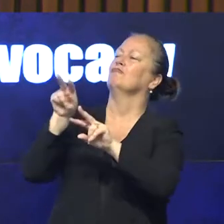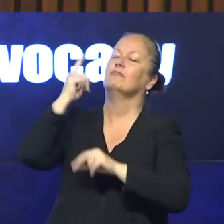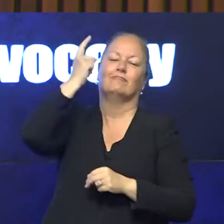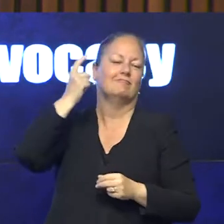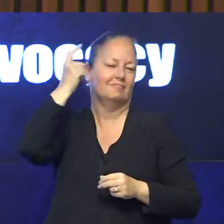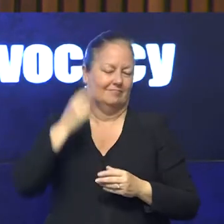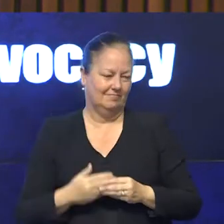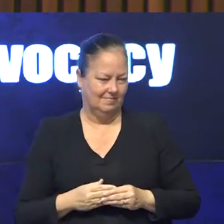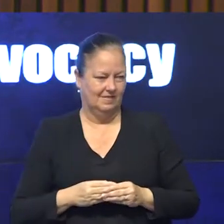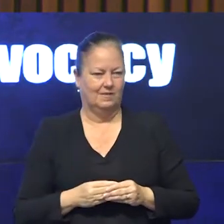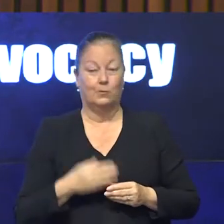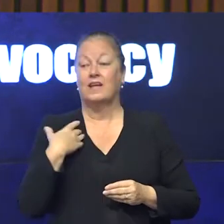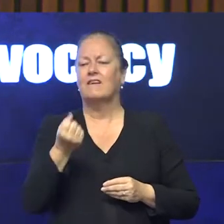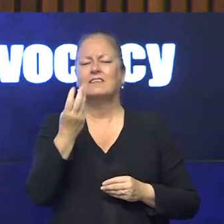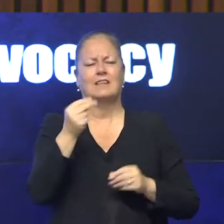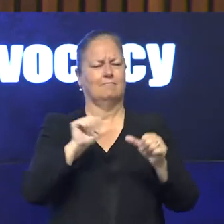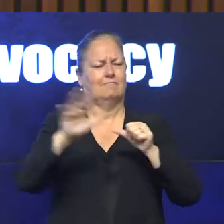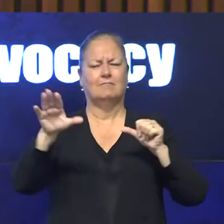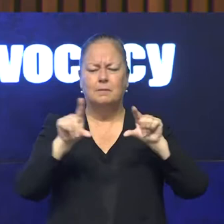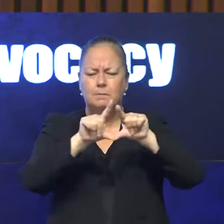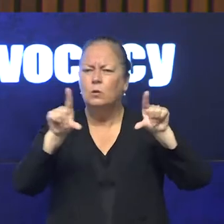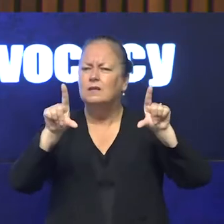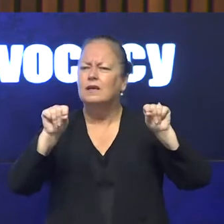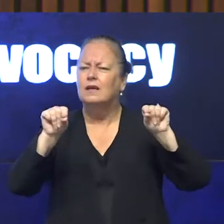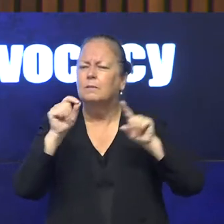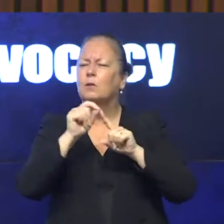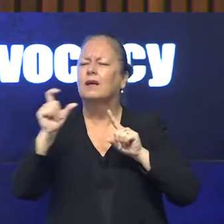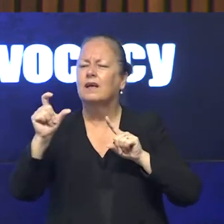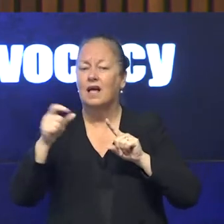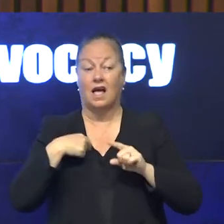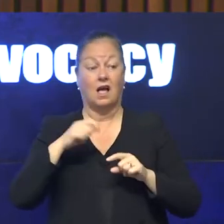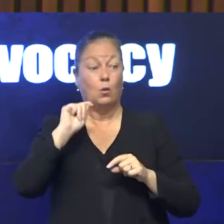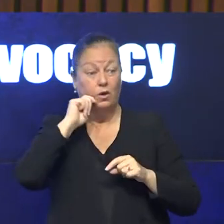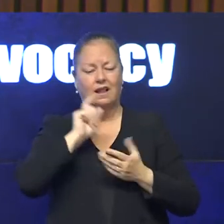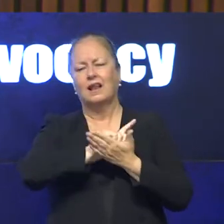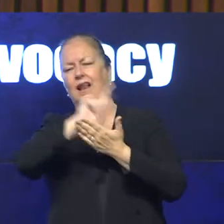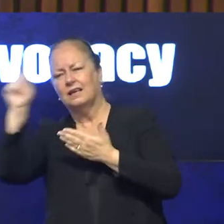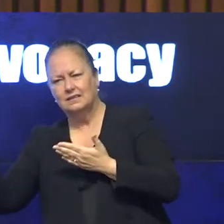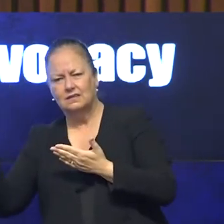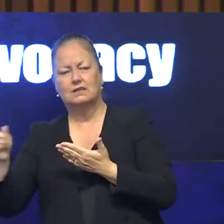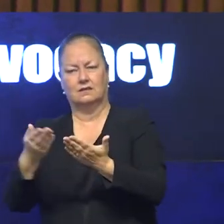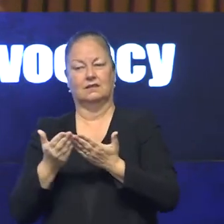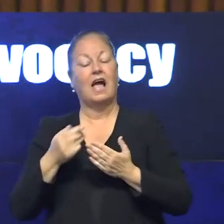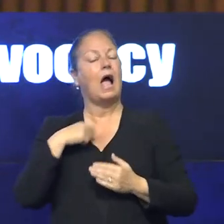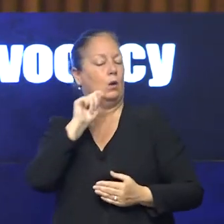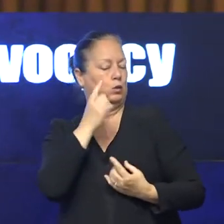some amazing postcards that I will collect because I've prepared a demonstration.